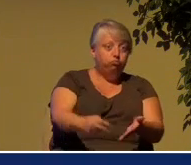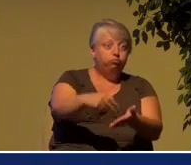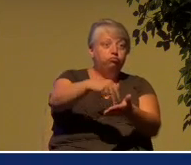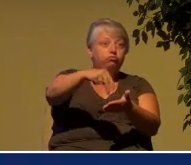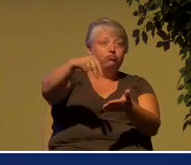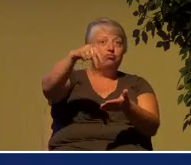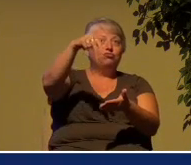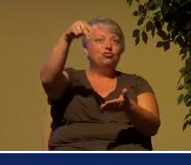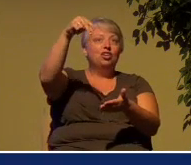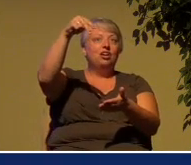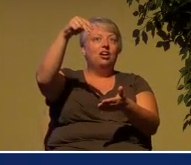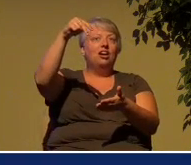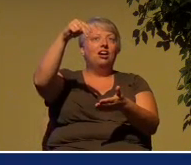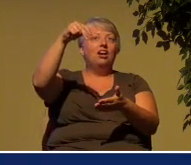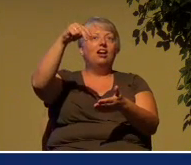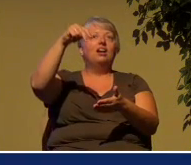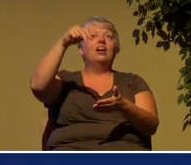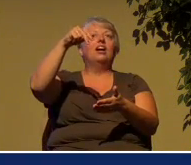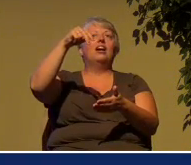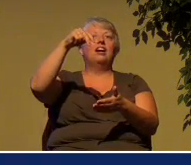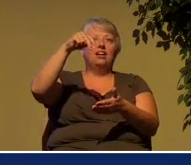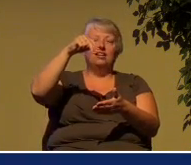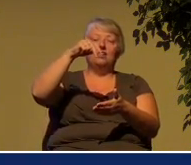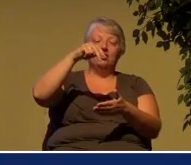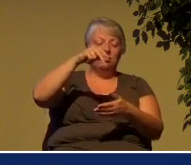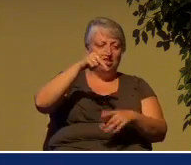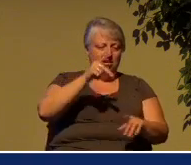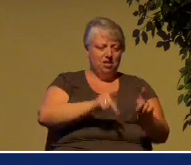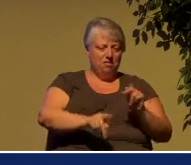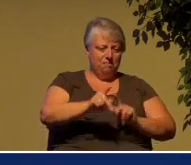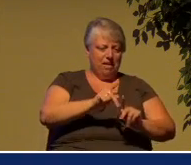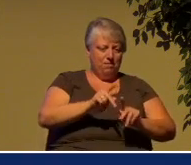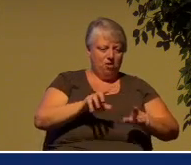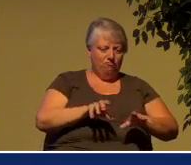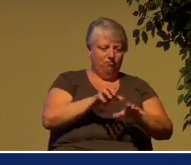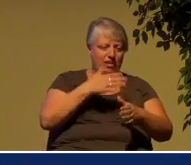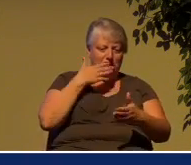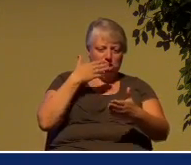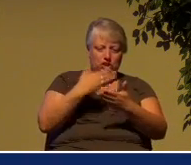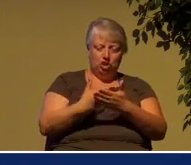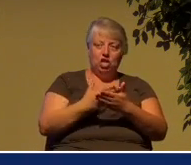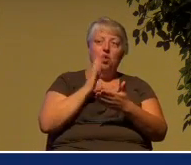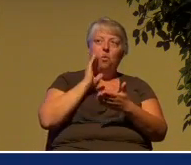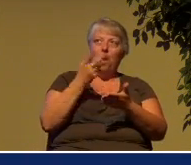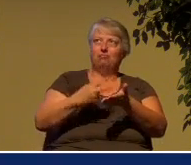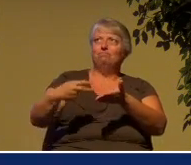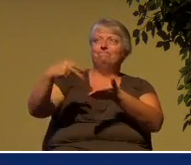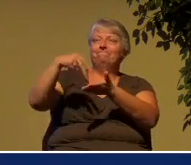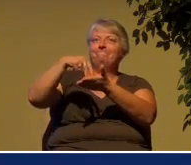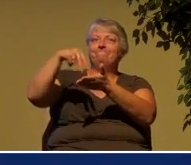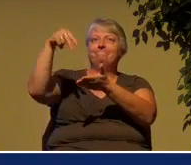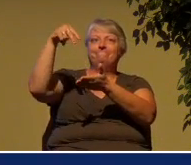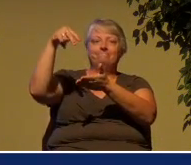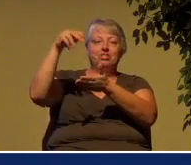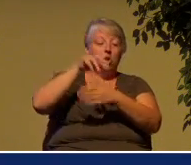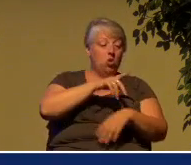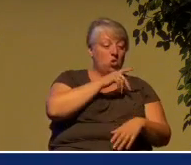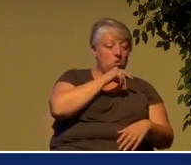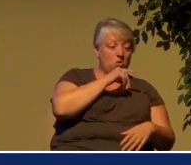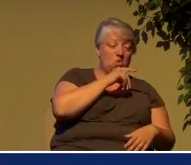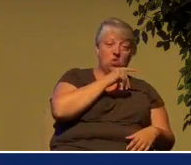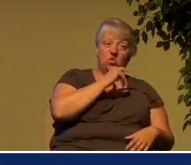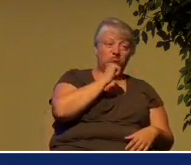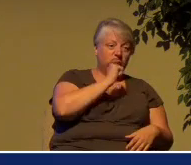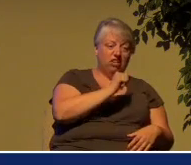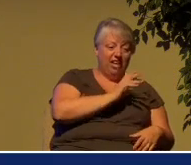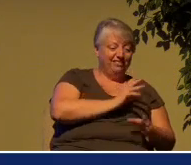life, to live, and those who have done evil will rise to be condemned. The time is coming